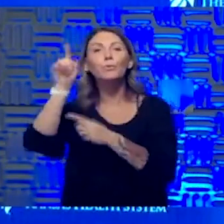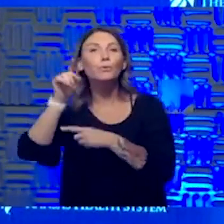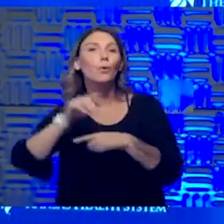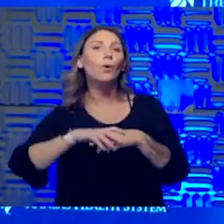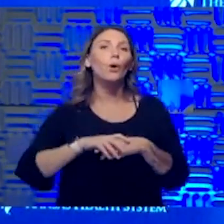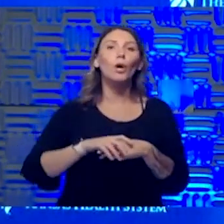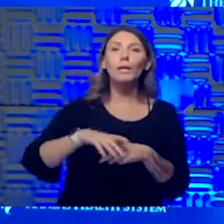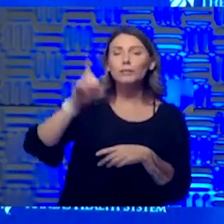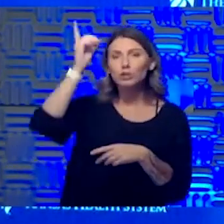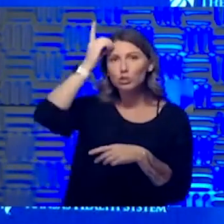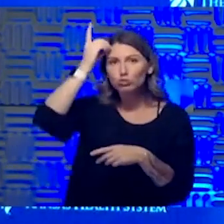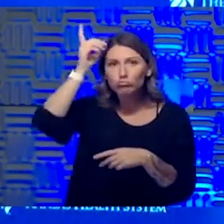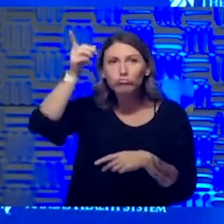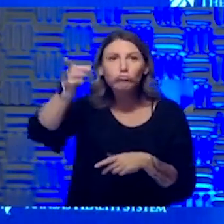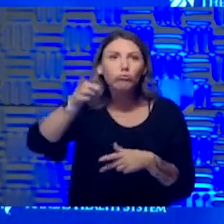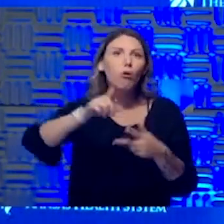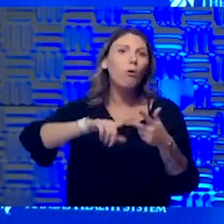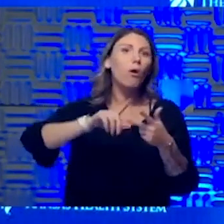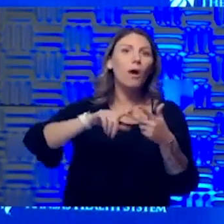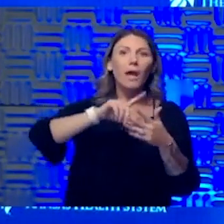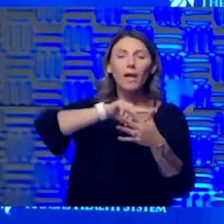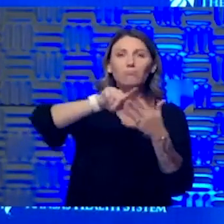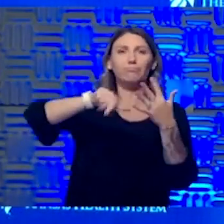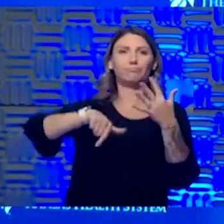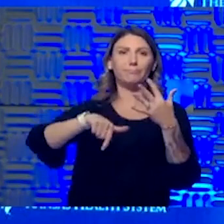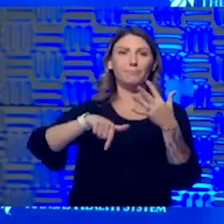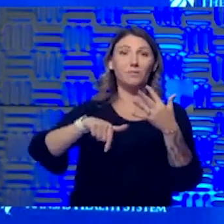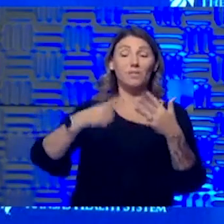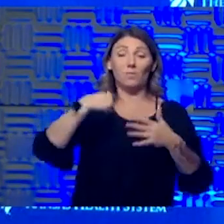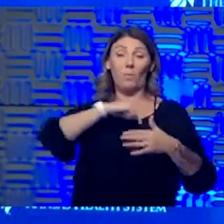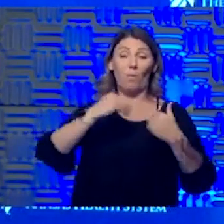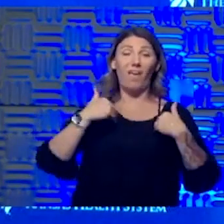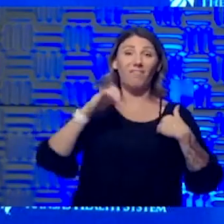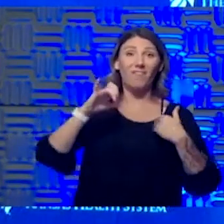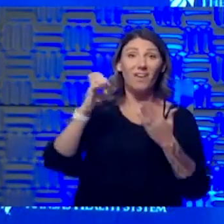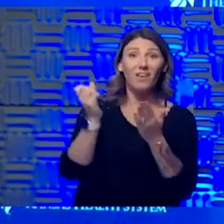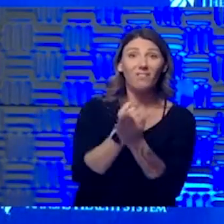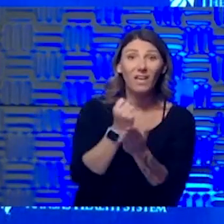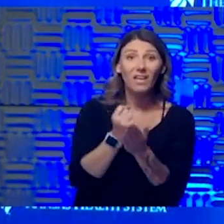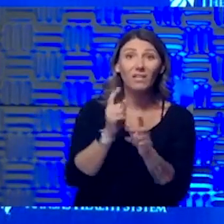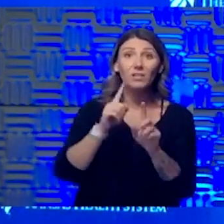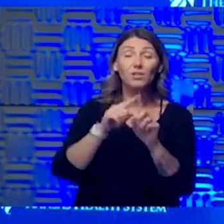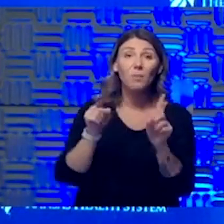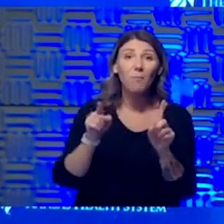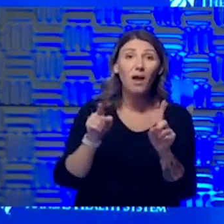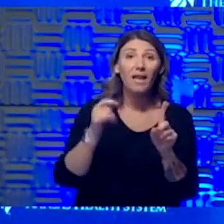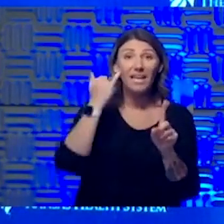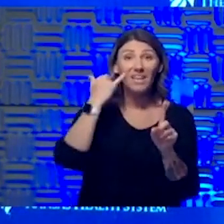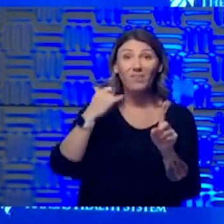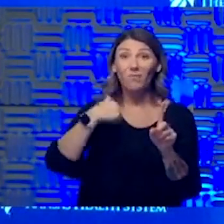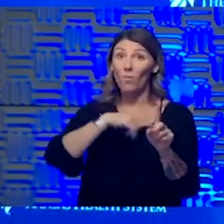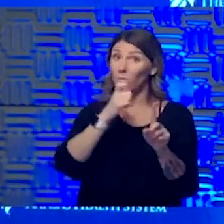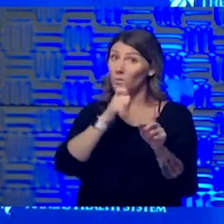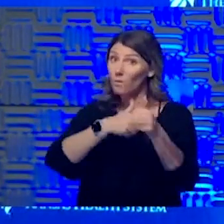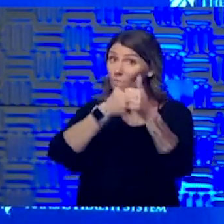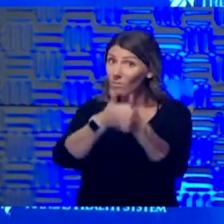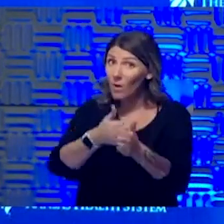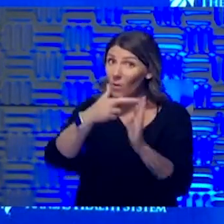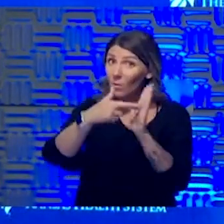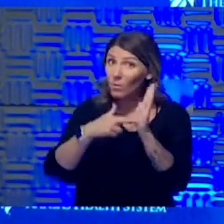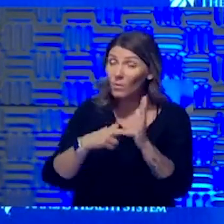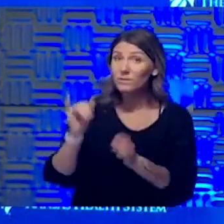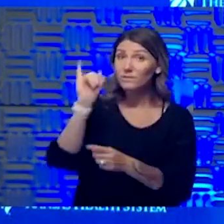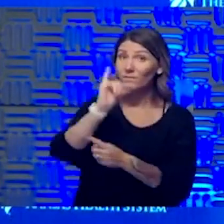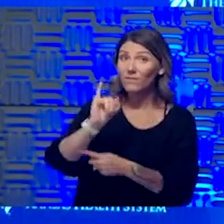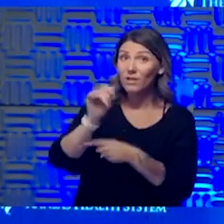gives us an inherent advantage. But we can squander that advantage if we don't take and follow the rules of infection control.